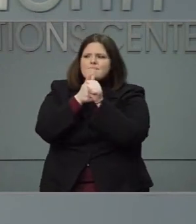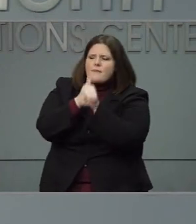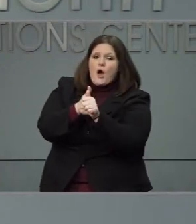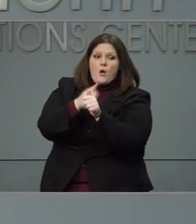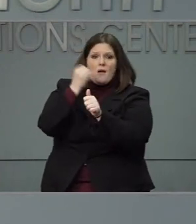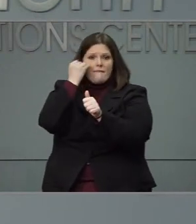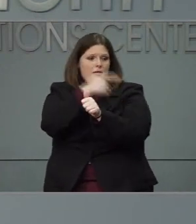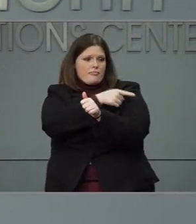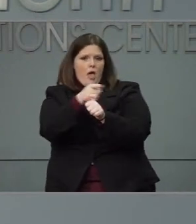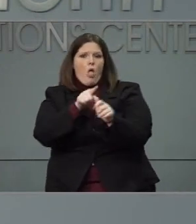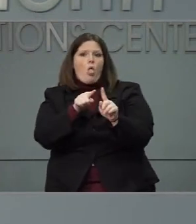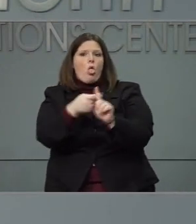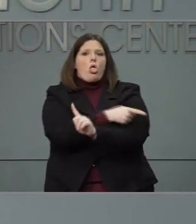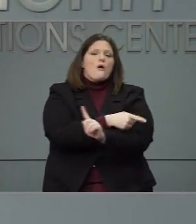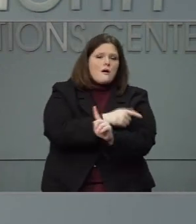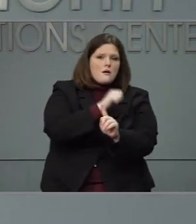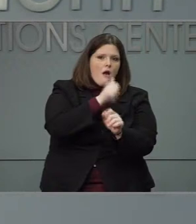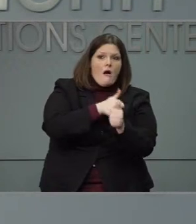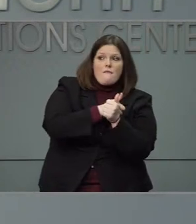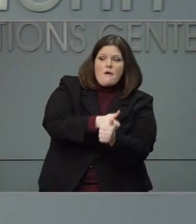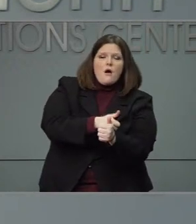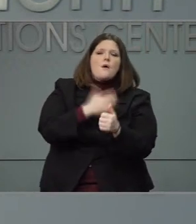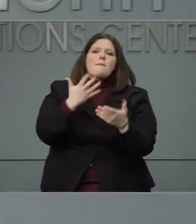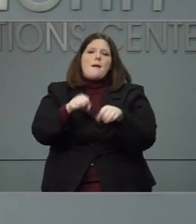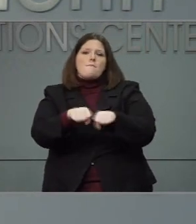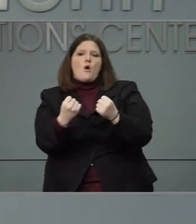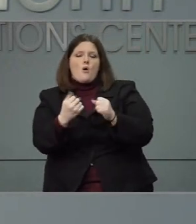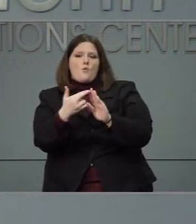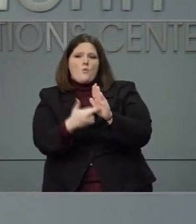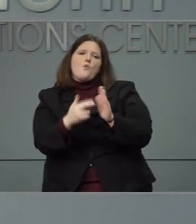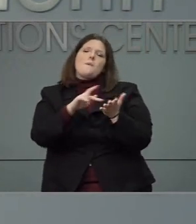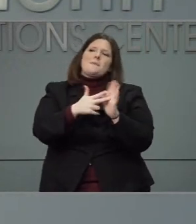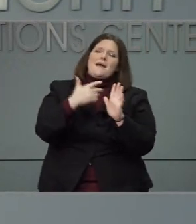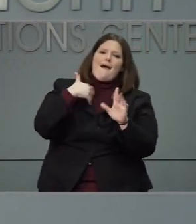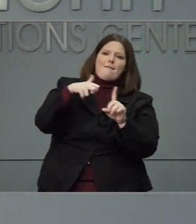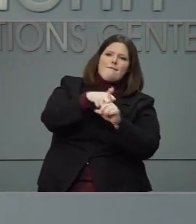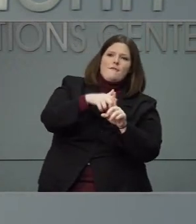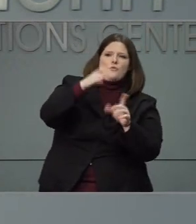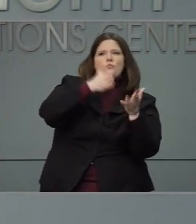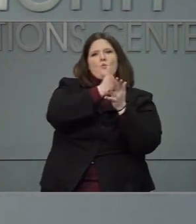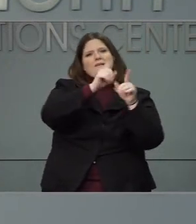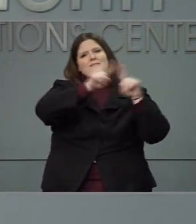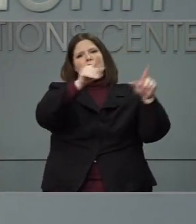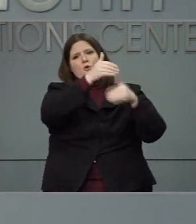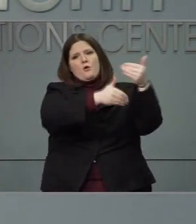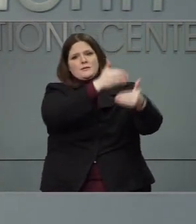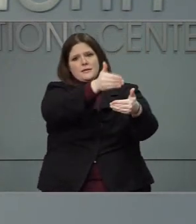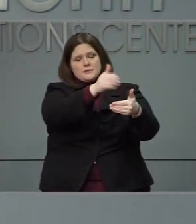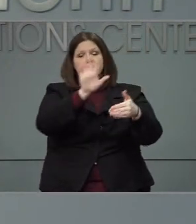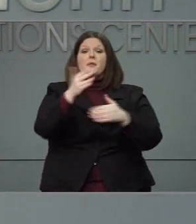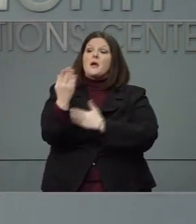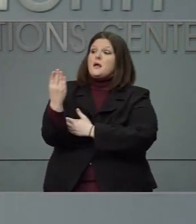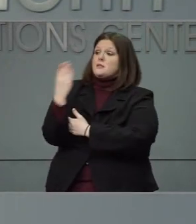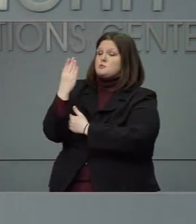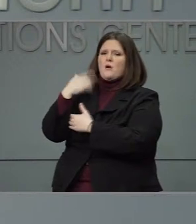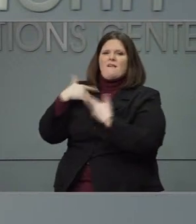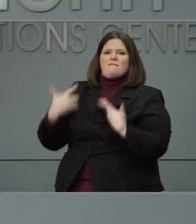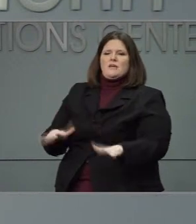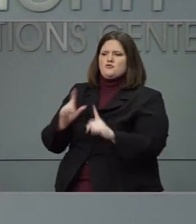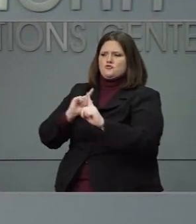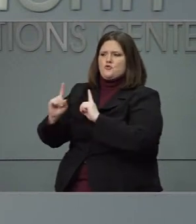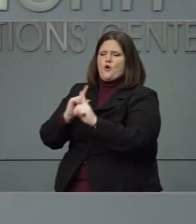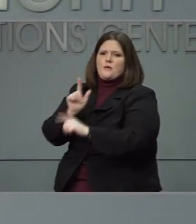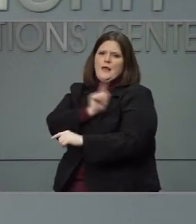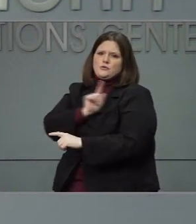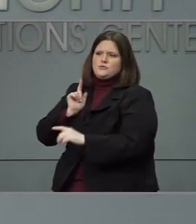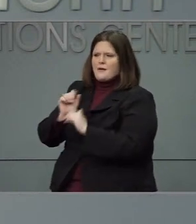with the priority. But I've already talked to legislative leaders this morning about this issue